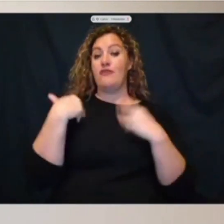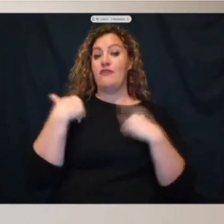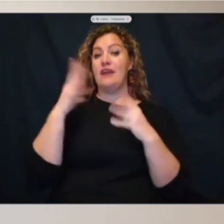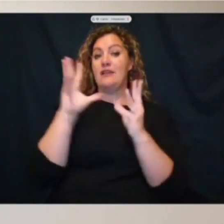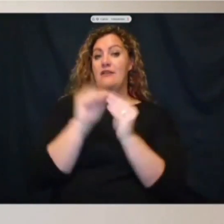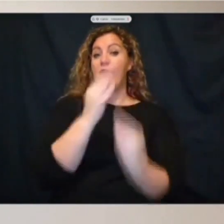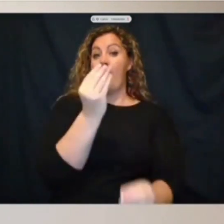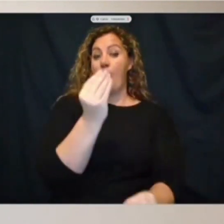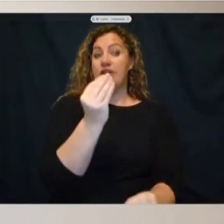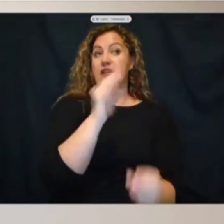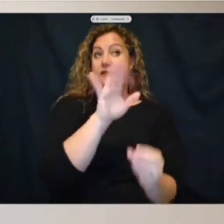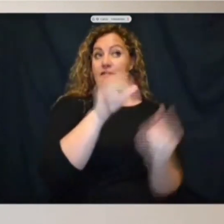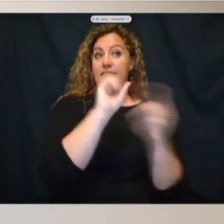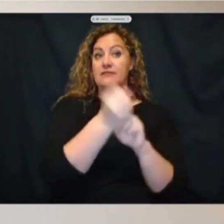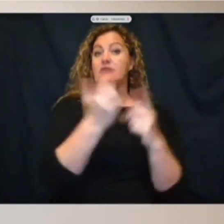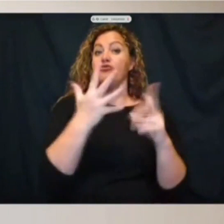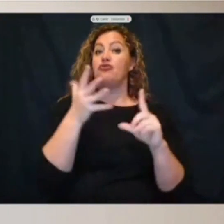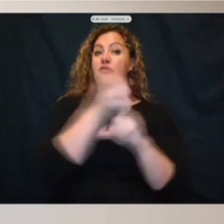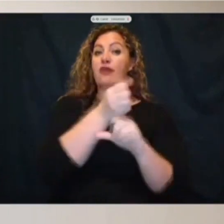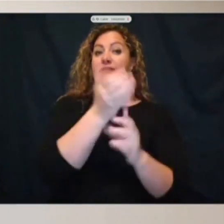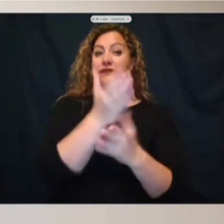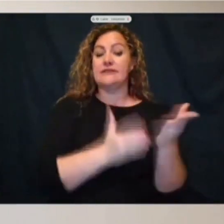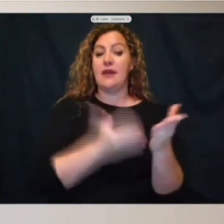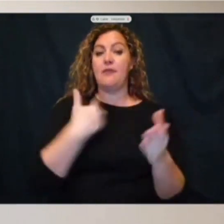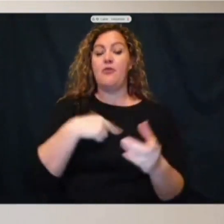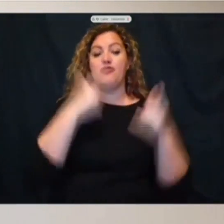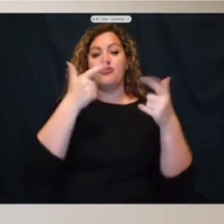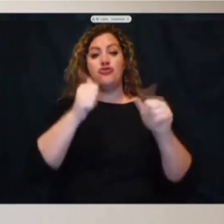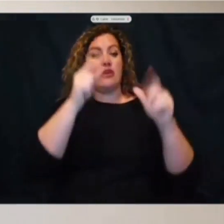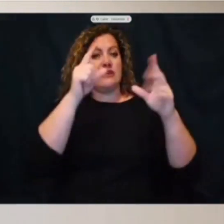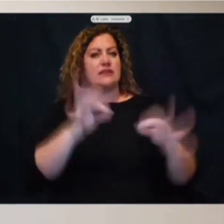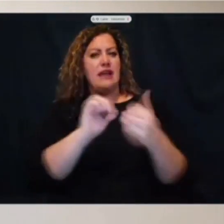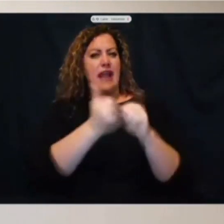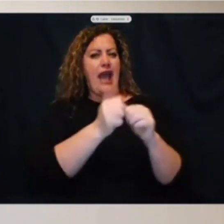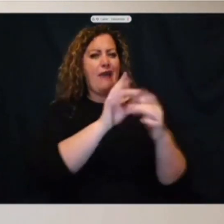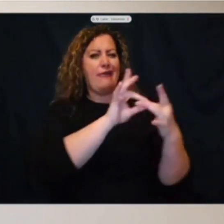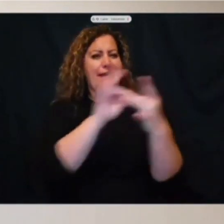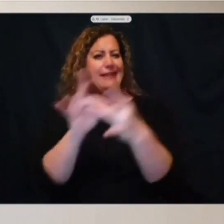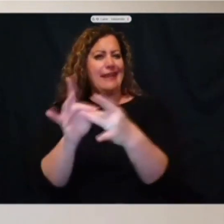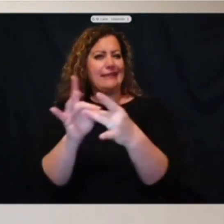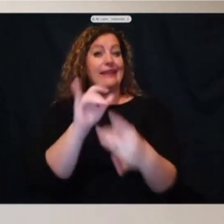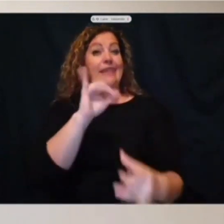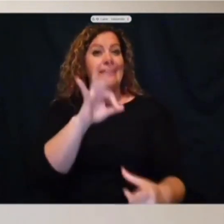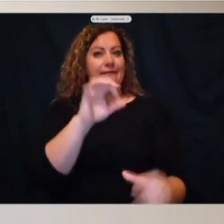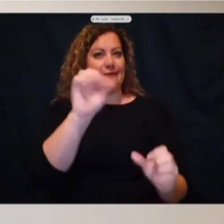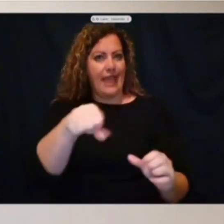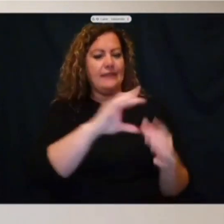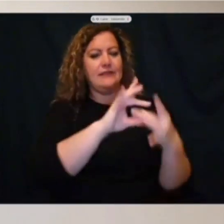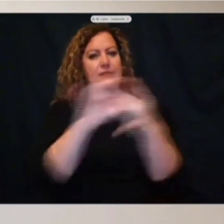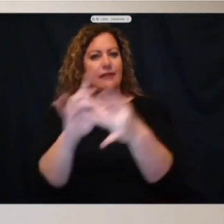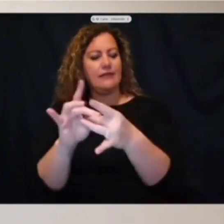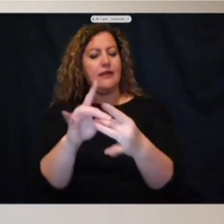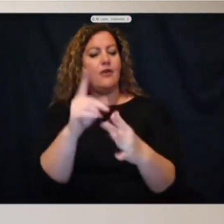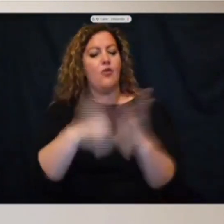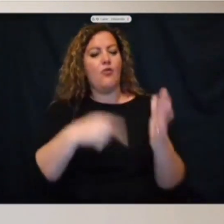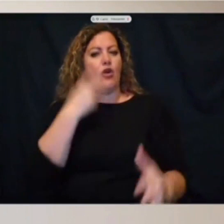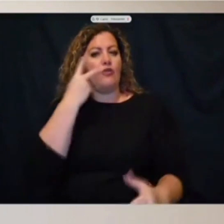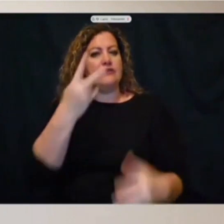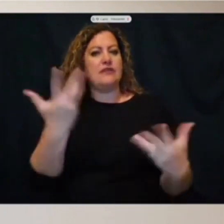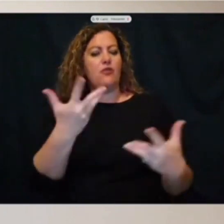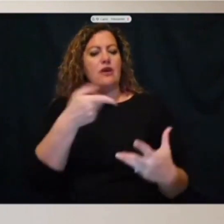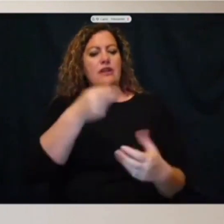and what we are looking to do is to determine how these are tied together, if they're tied together. What we see as a driver